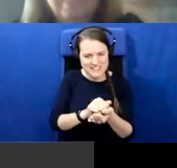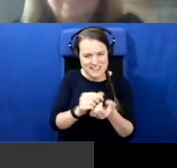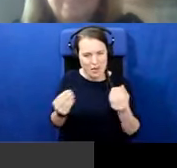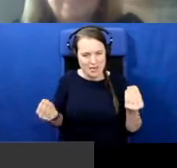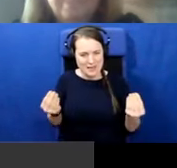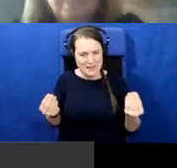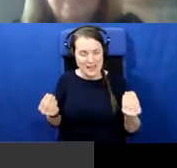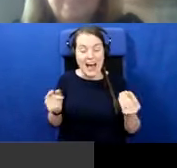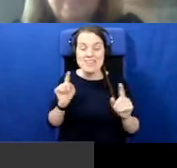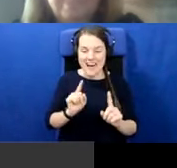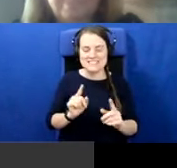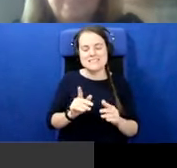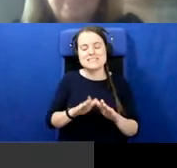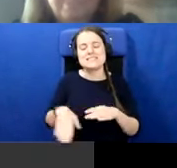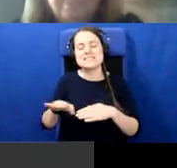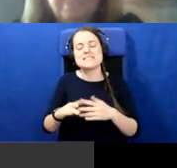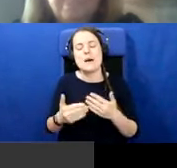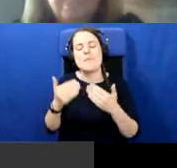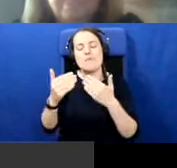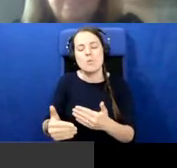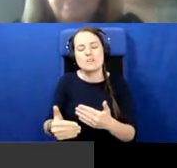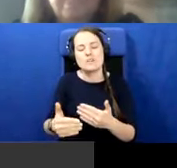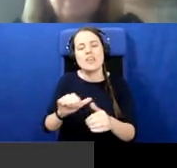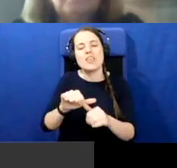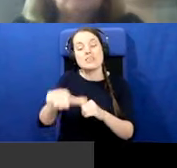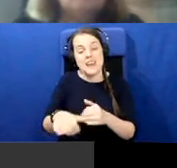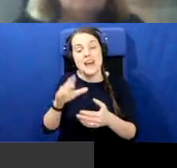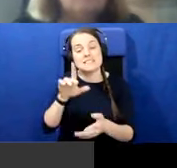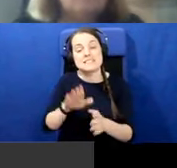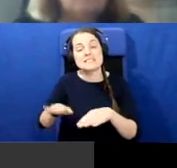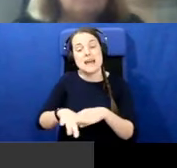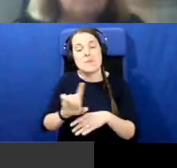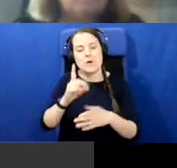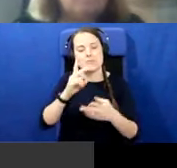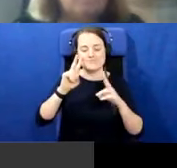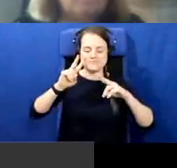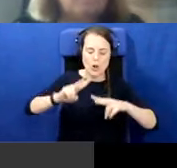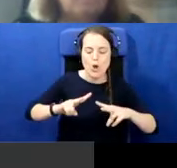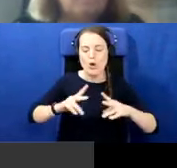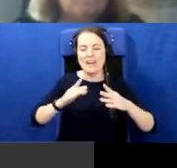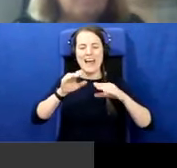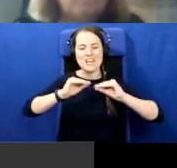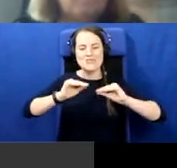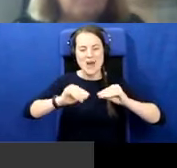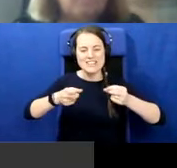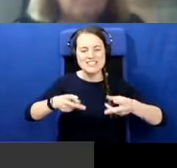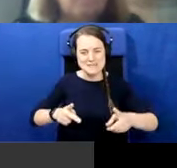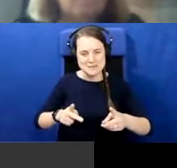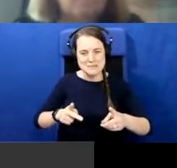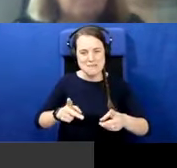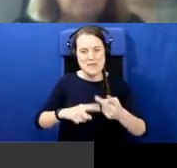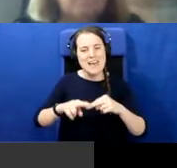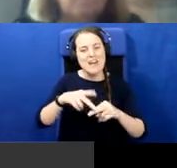forward. The next step must be to actually look at the education system. If we have separate